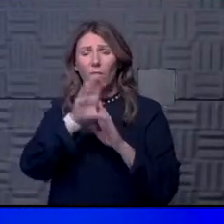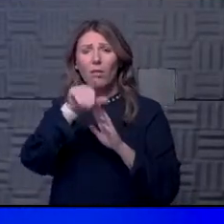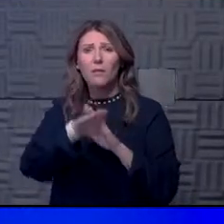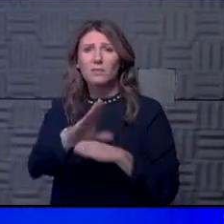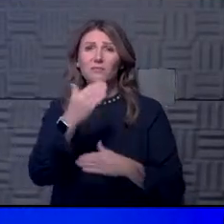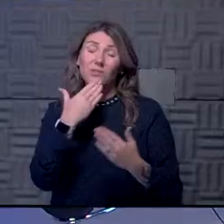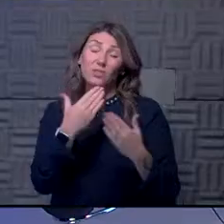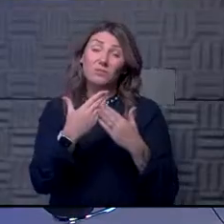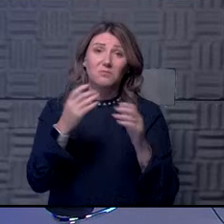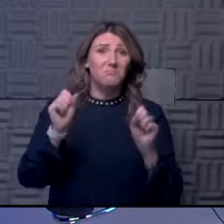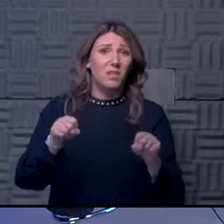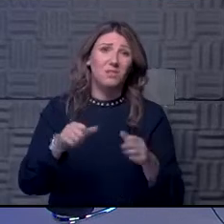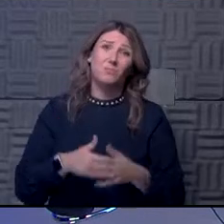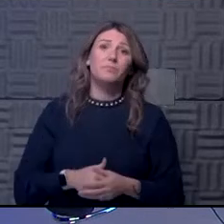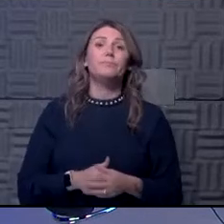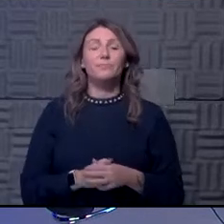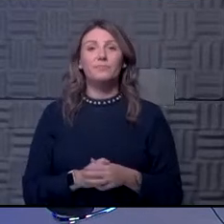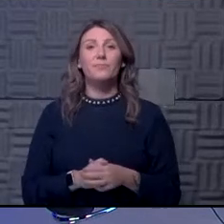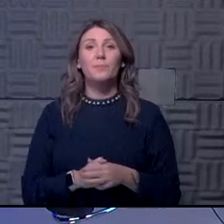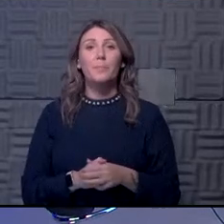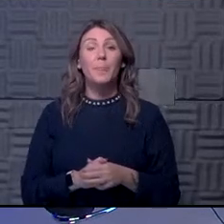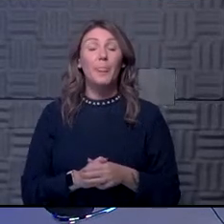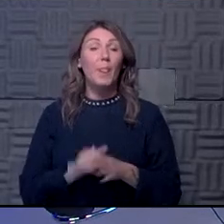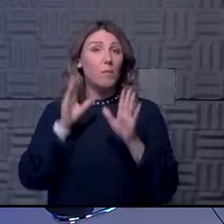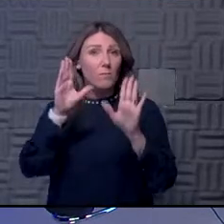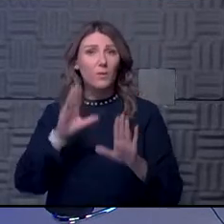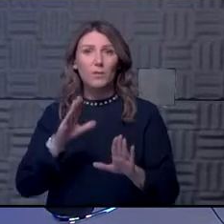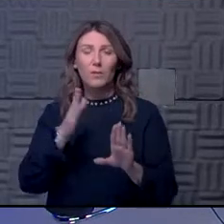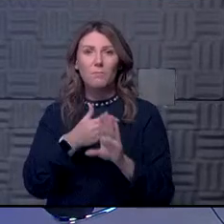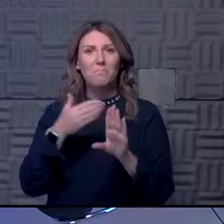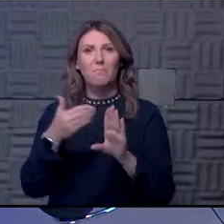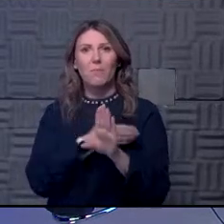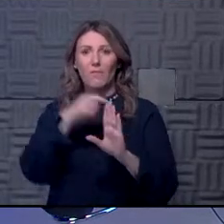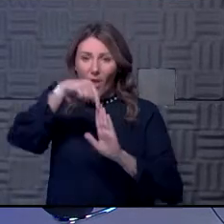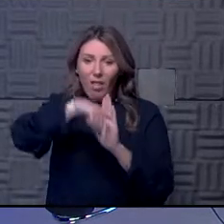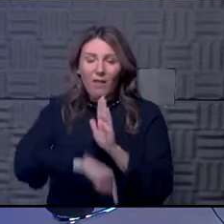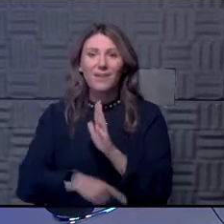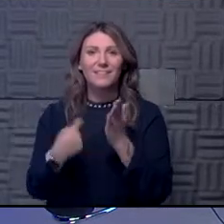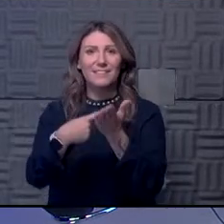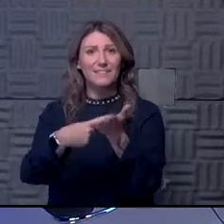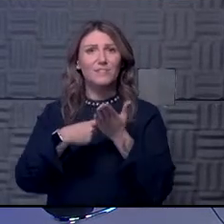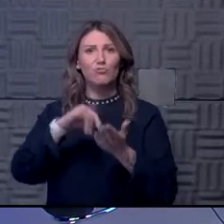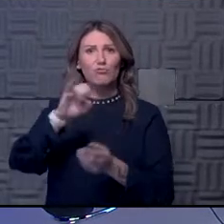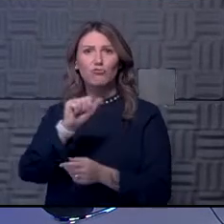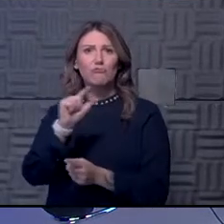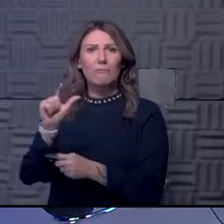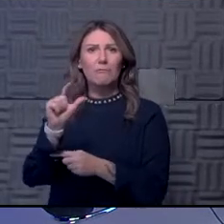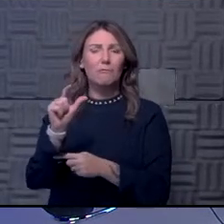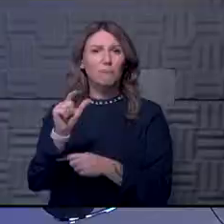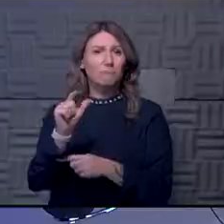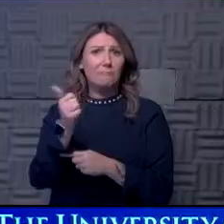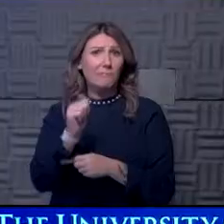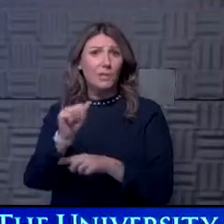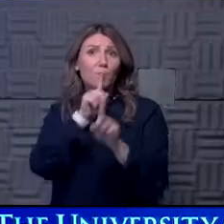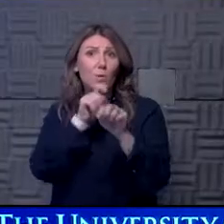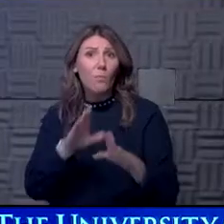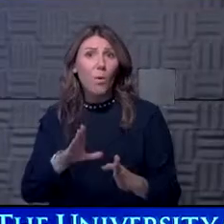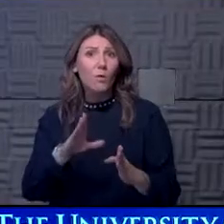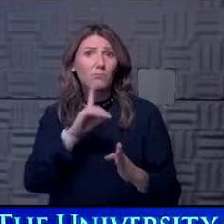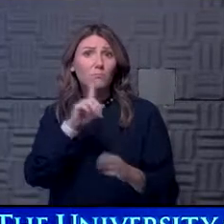good as it could be. Great. Before we jump too much into our discussion, Jill, do we have any reporter questions this morning?